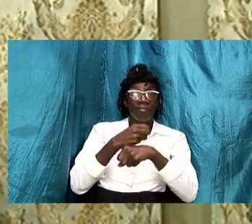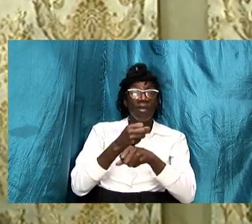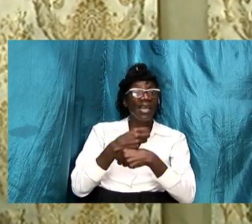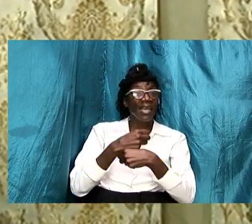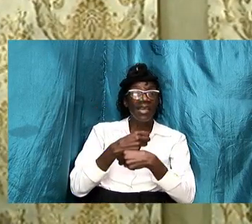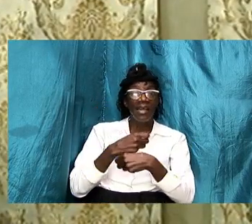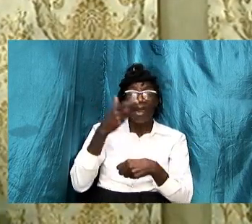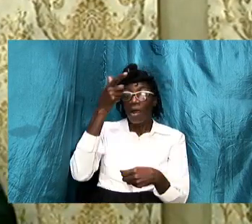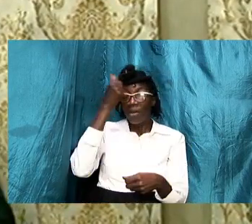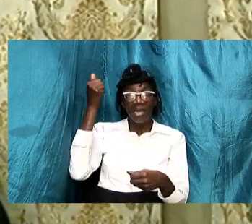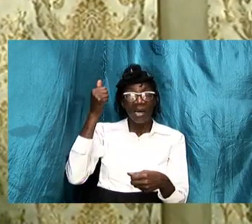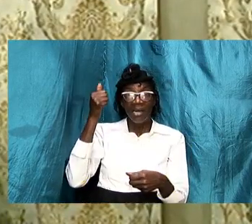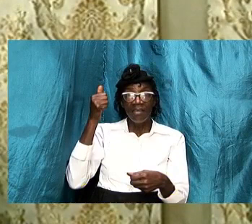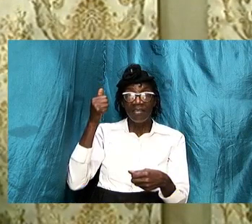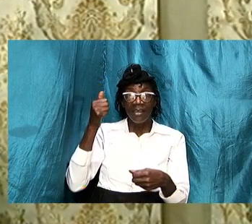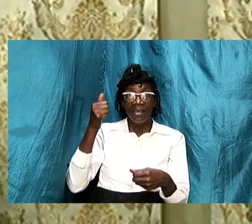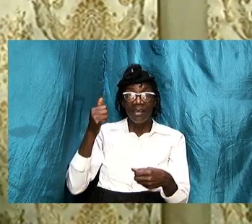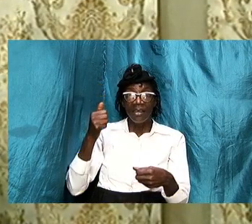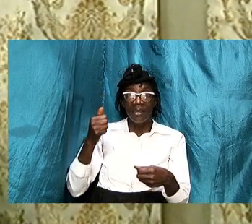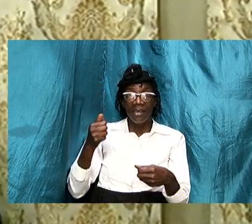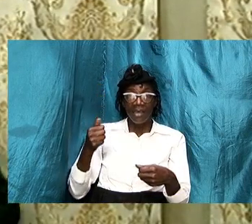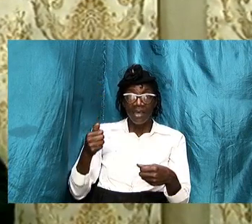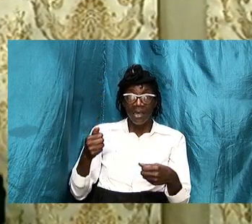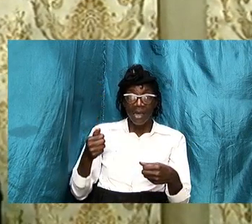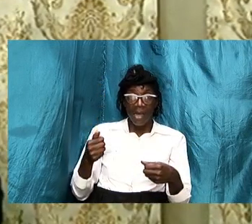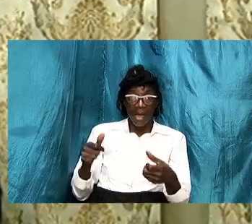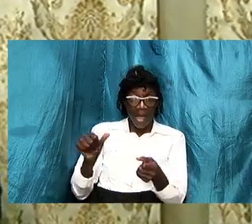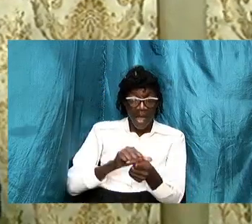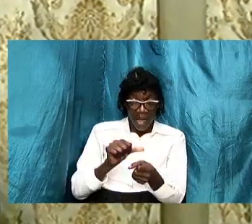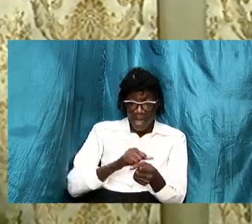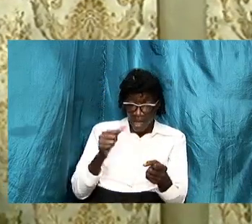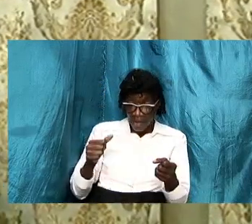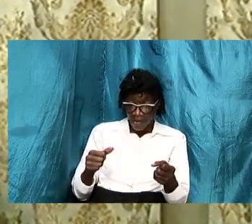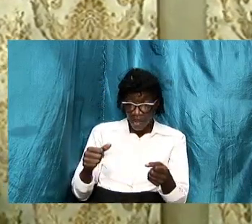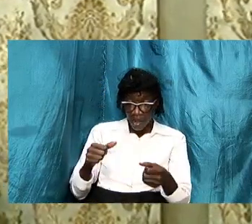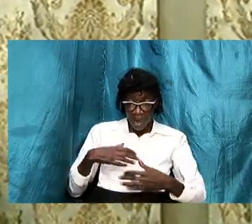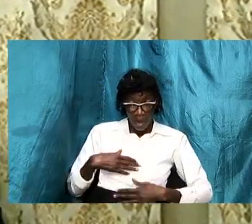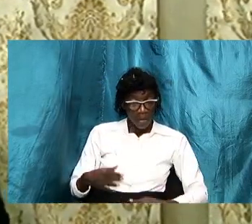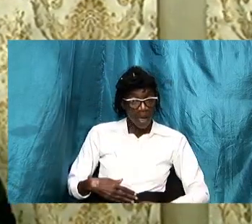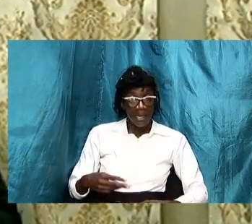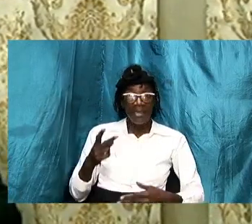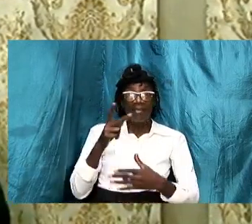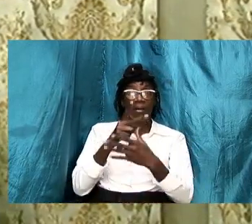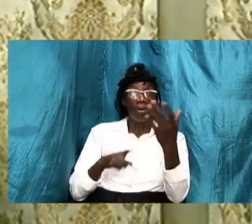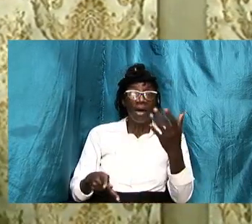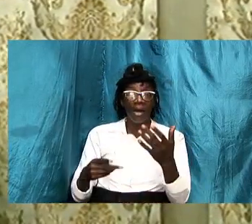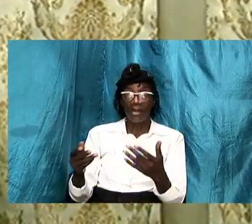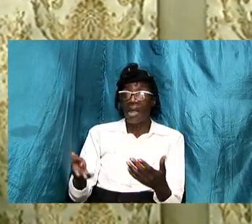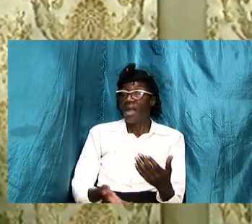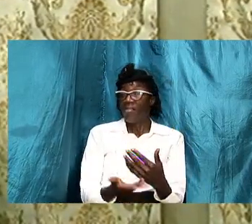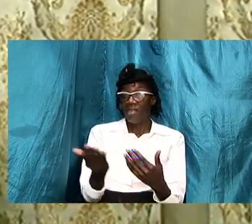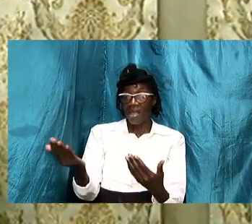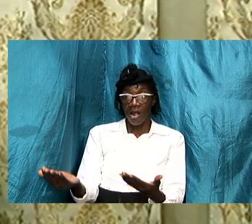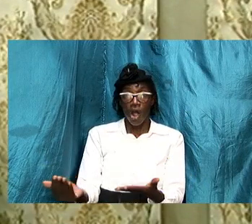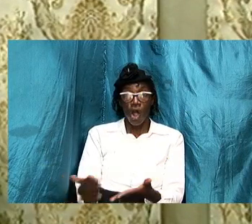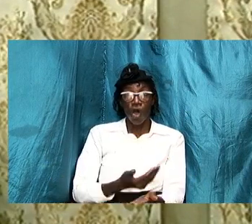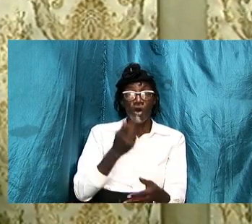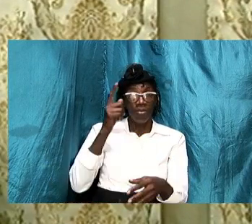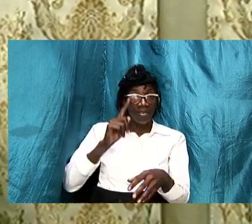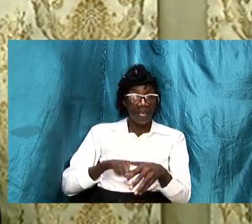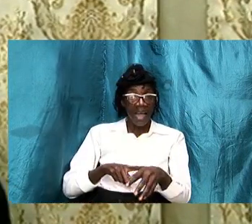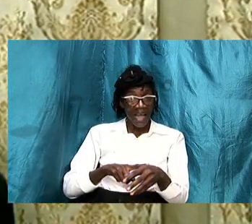impacts everybody there is dialogue there comes times however when there is a stalemate